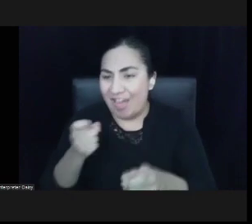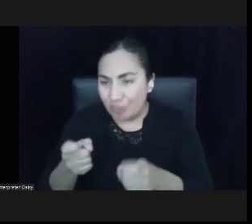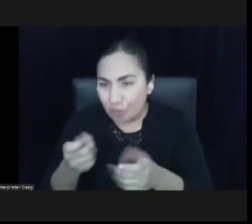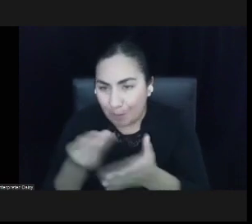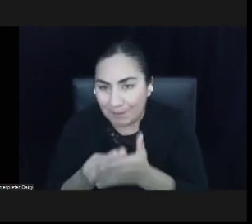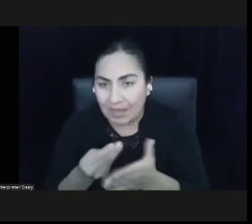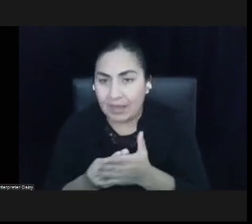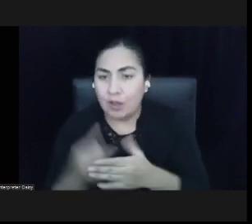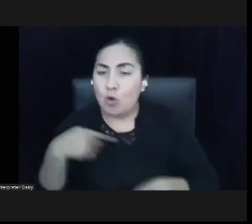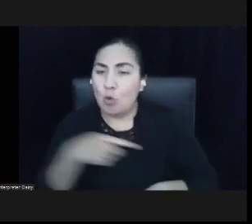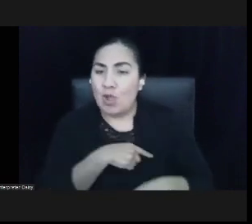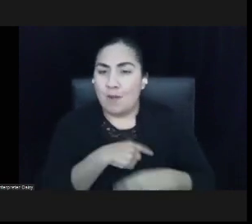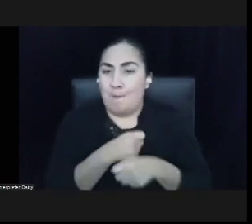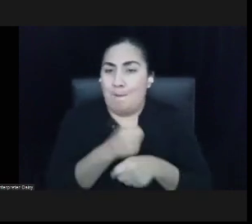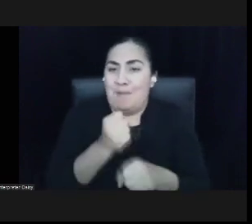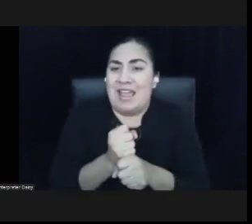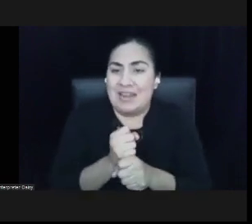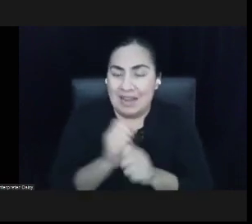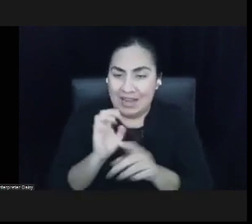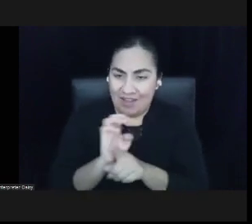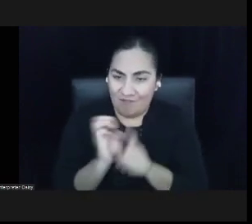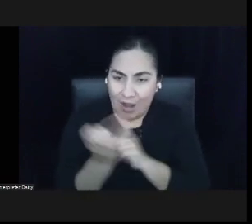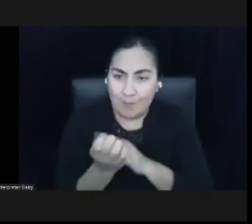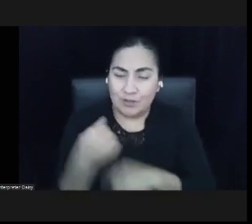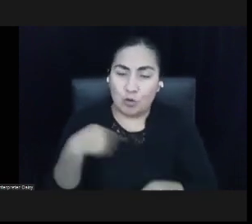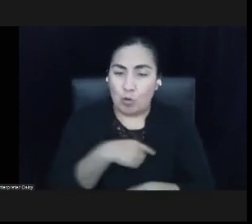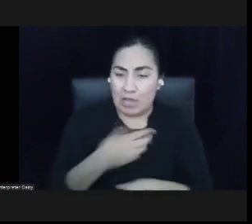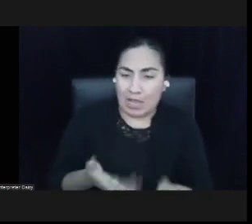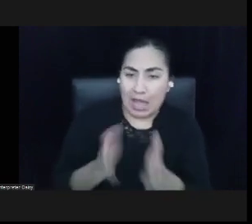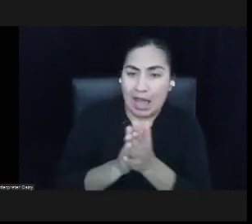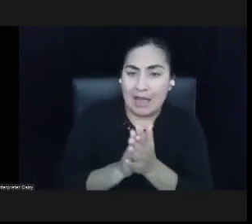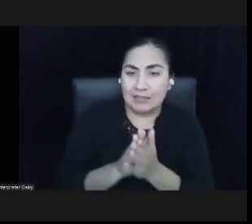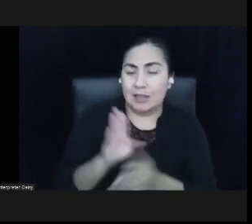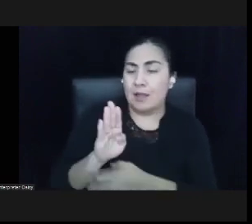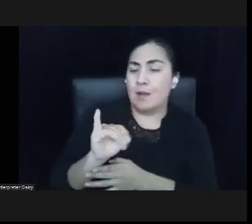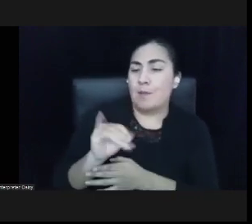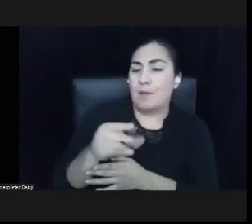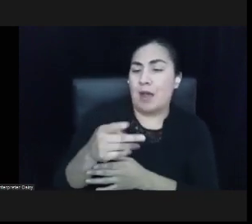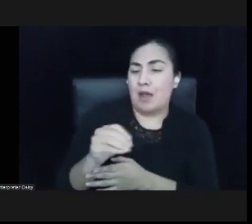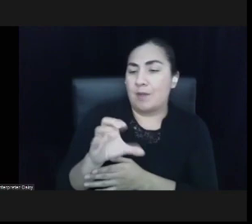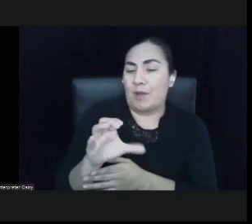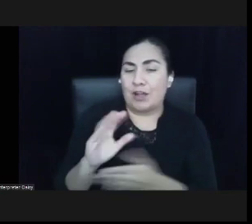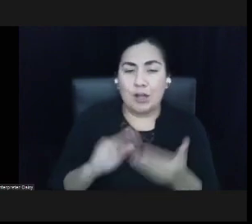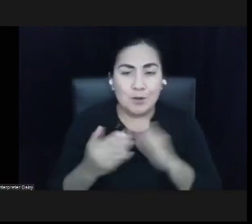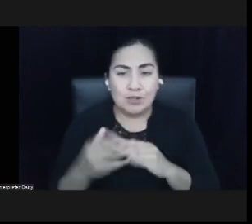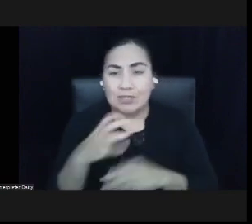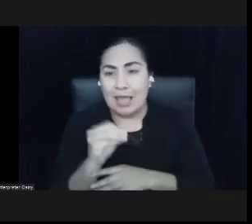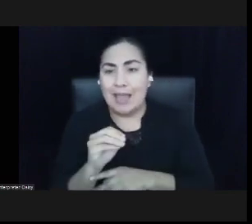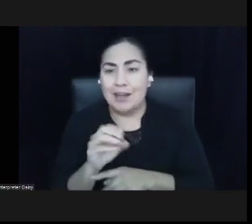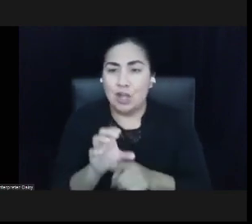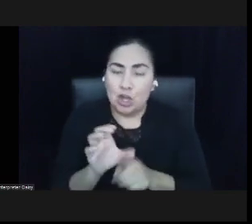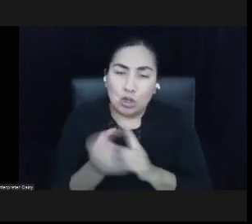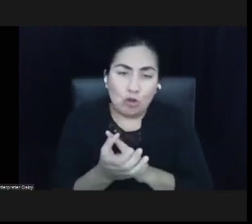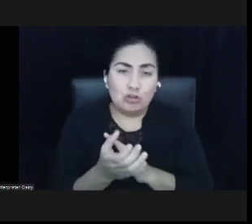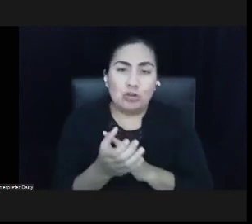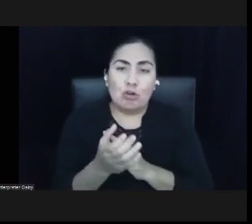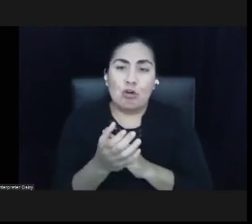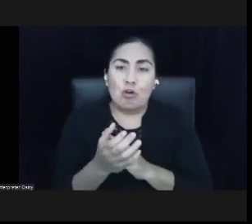we ask BIPOC communities and cultural institutions to